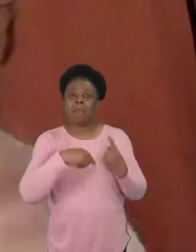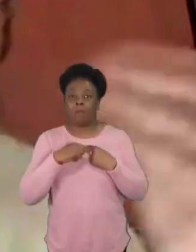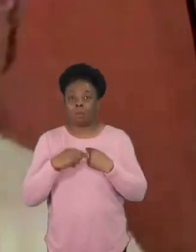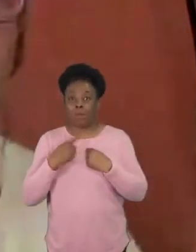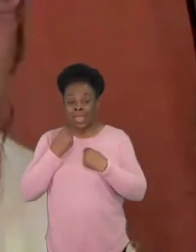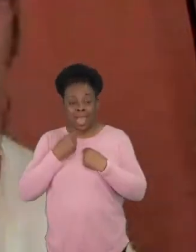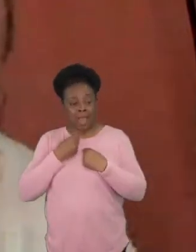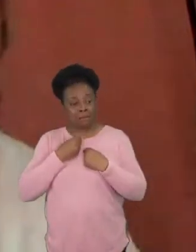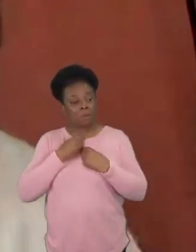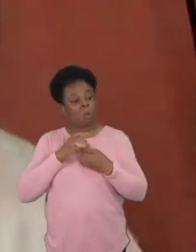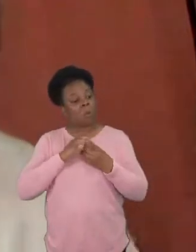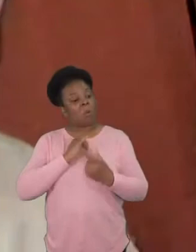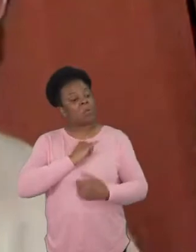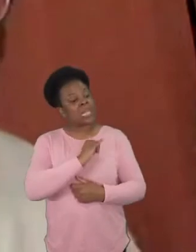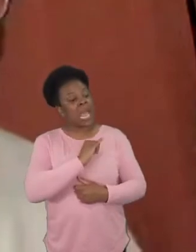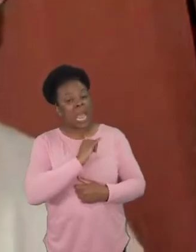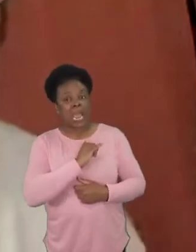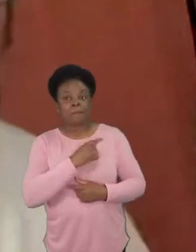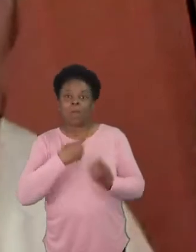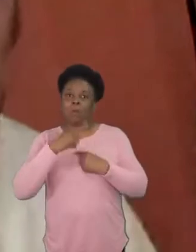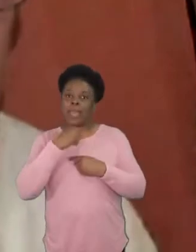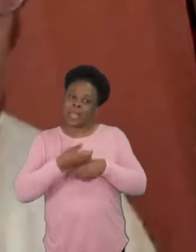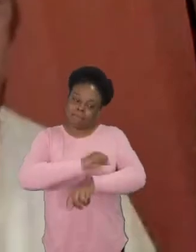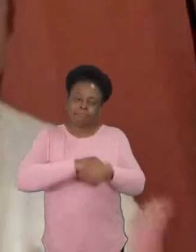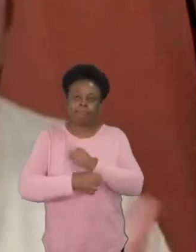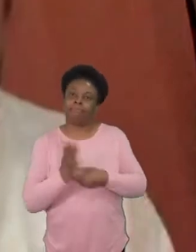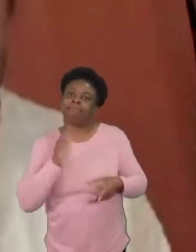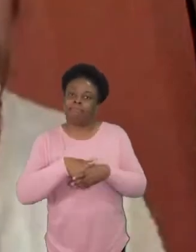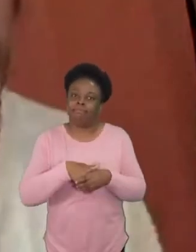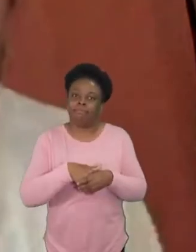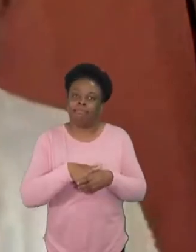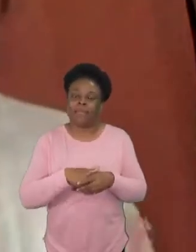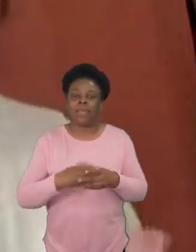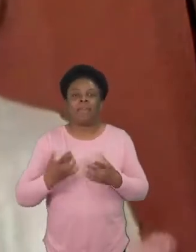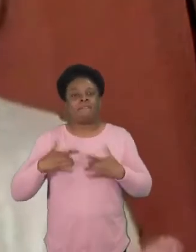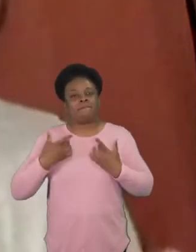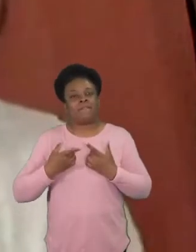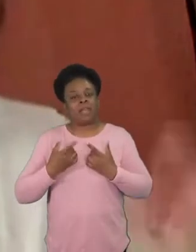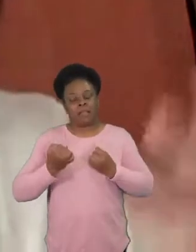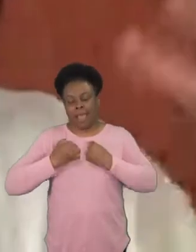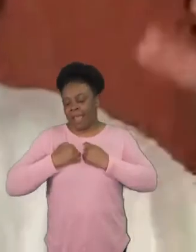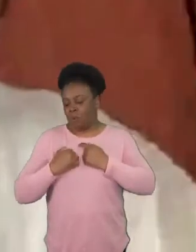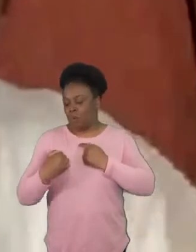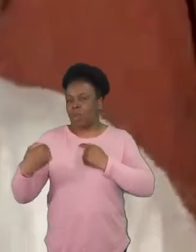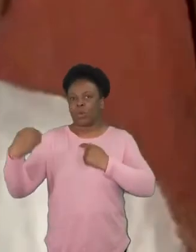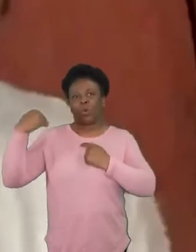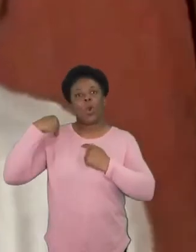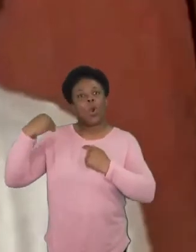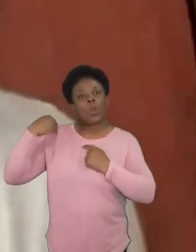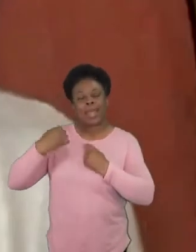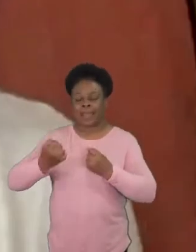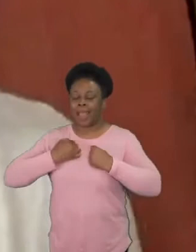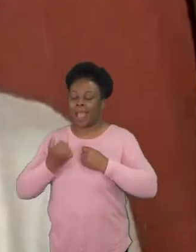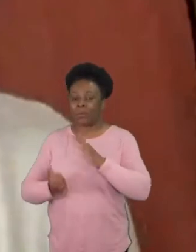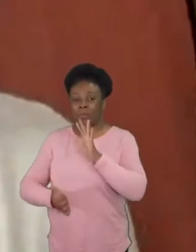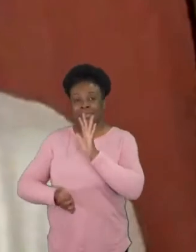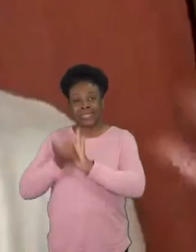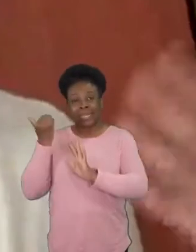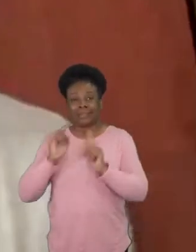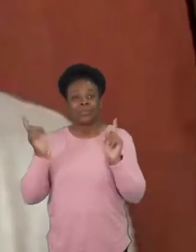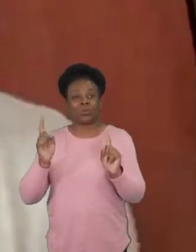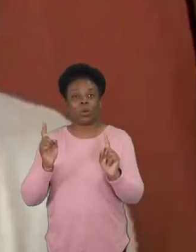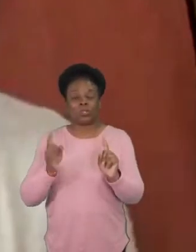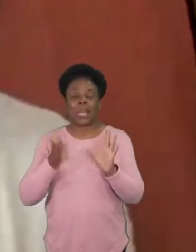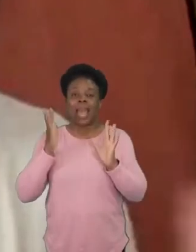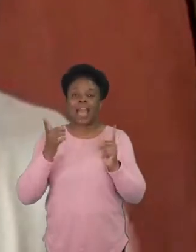between just a career and a vocation or a calling right that our gifts are seeking first the kingdom of god it's